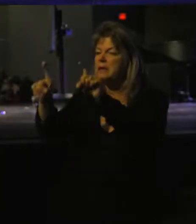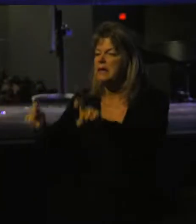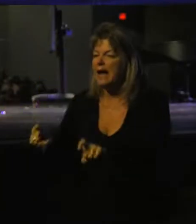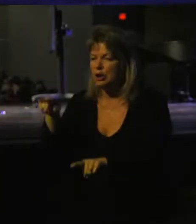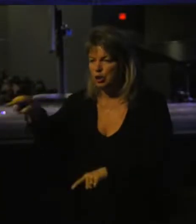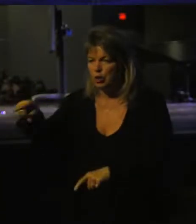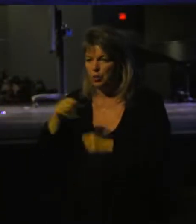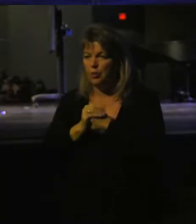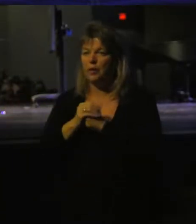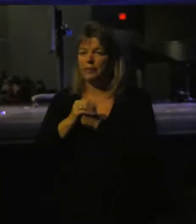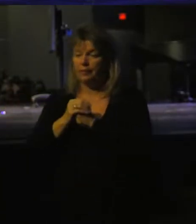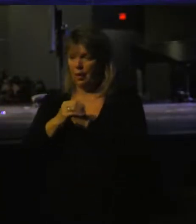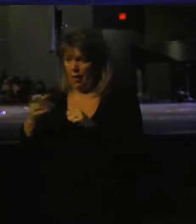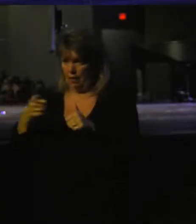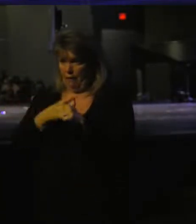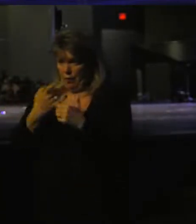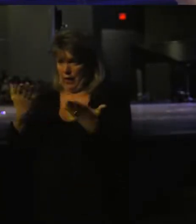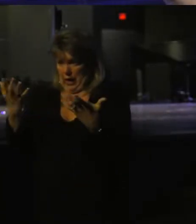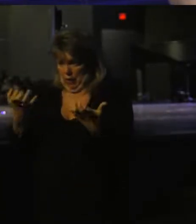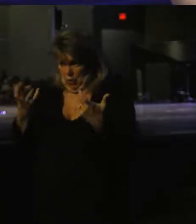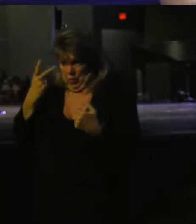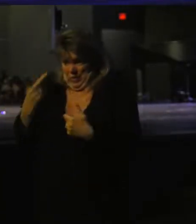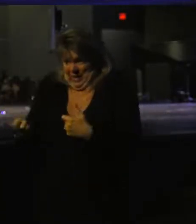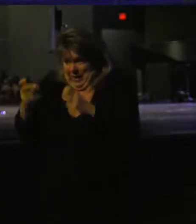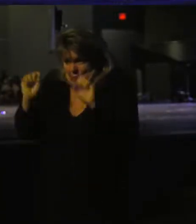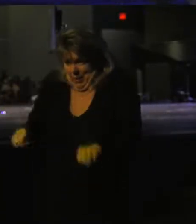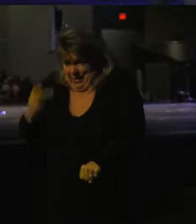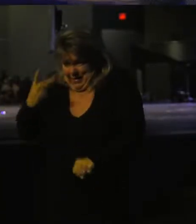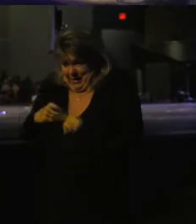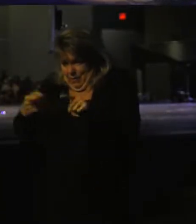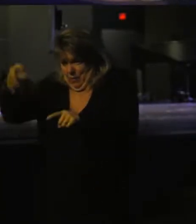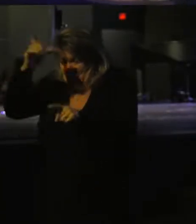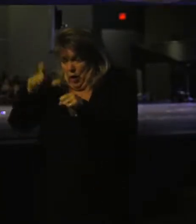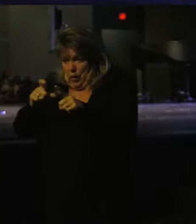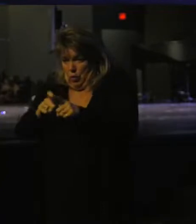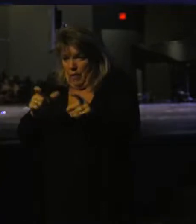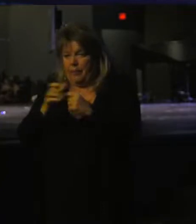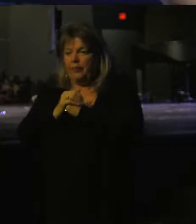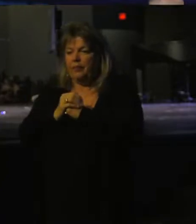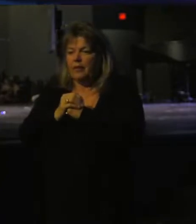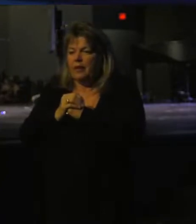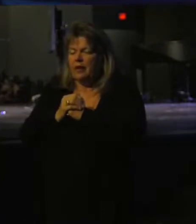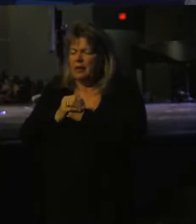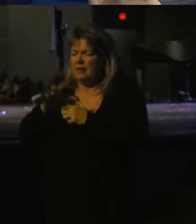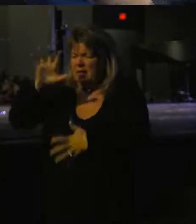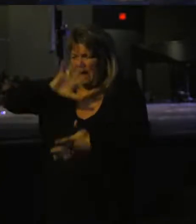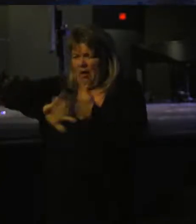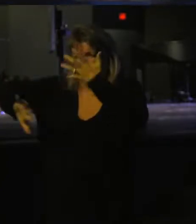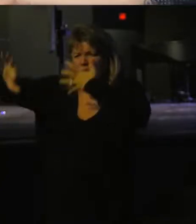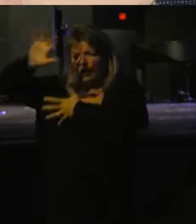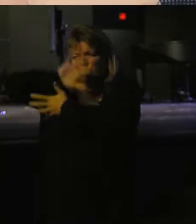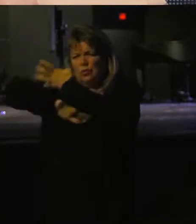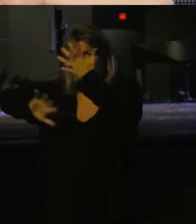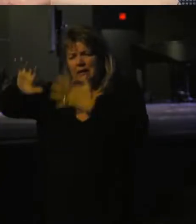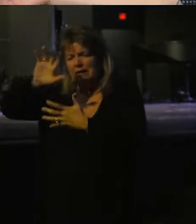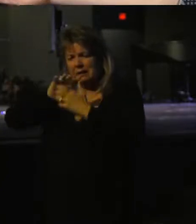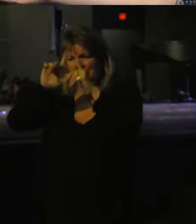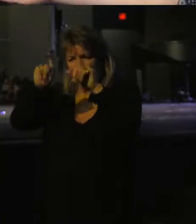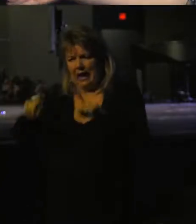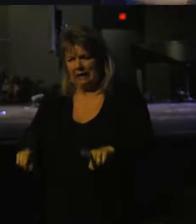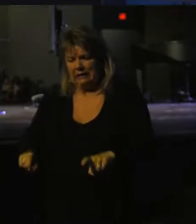you. And here's the first thing I want you to see that we can see from God's word is that there is a confusing test.